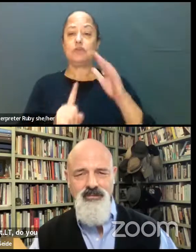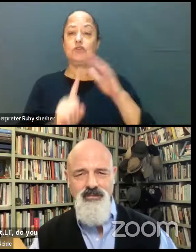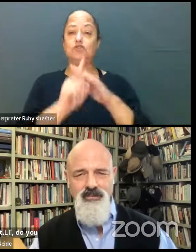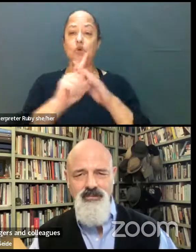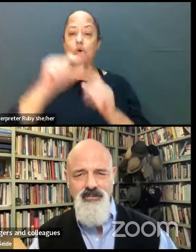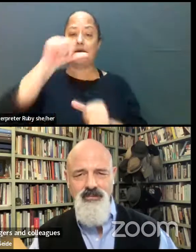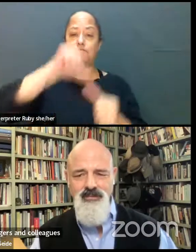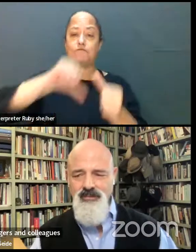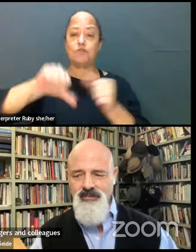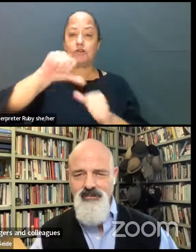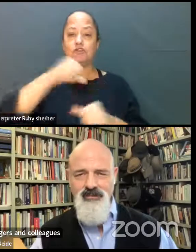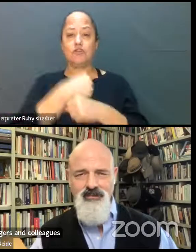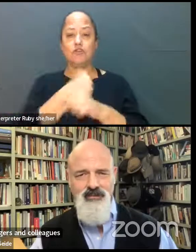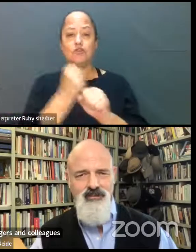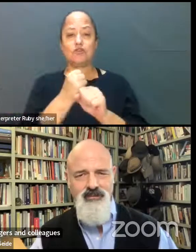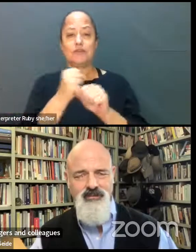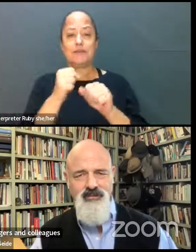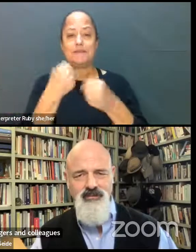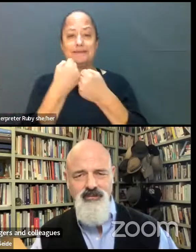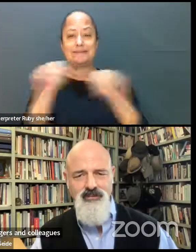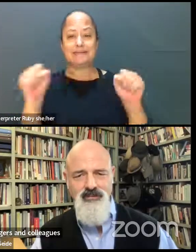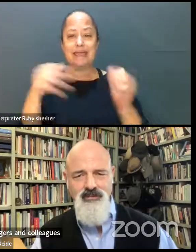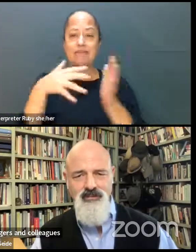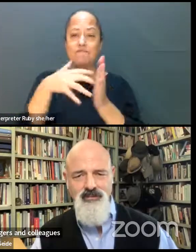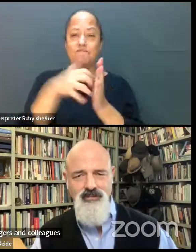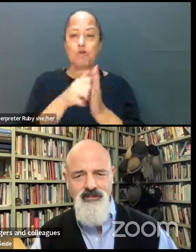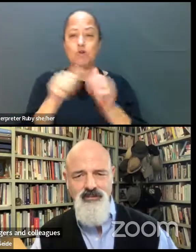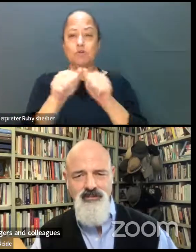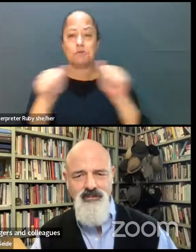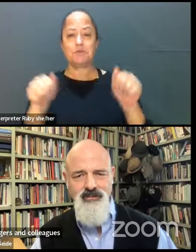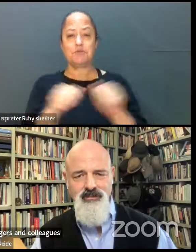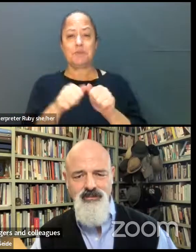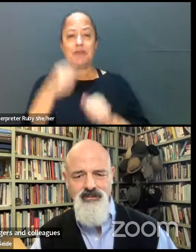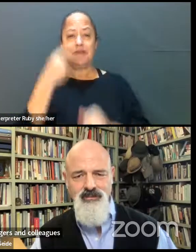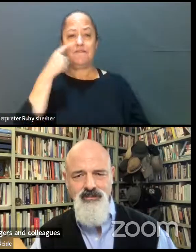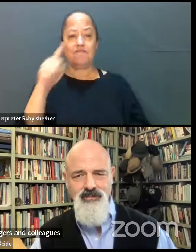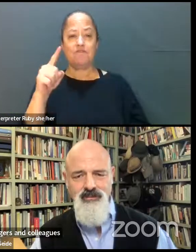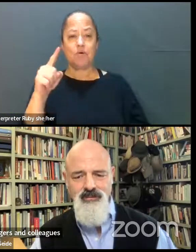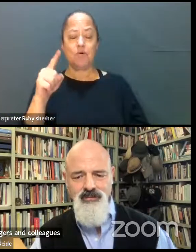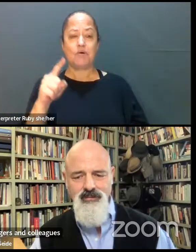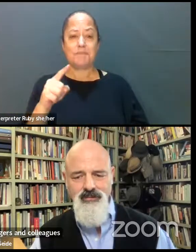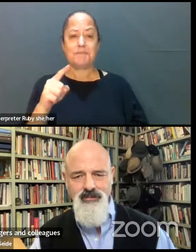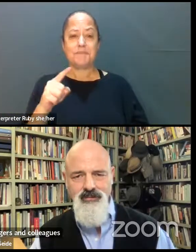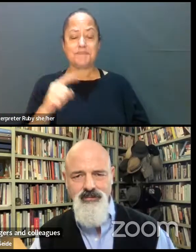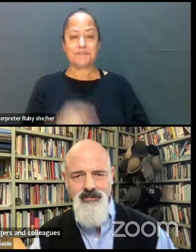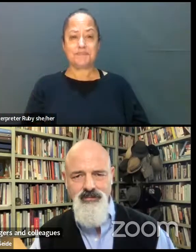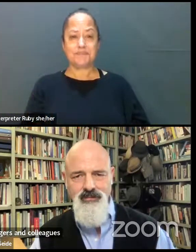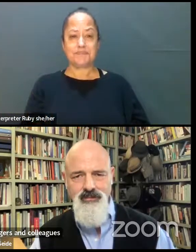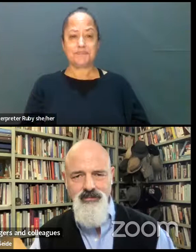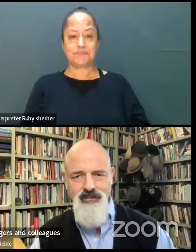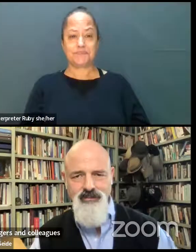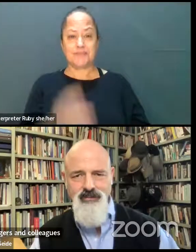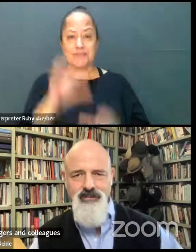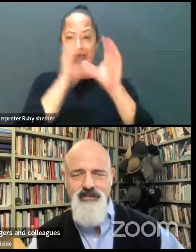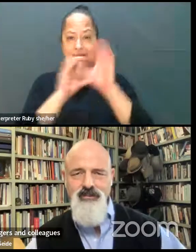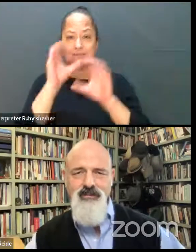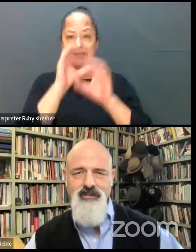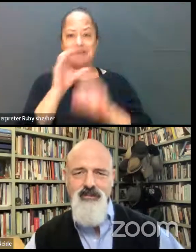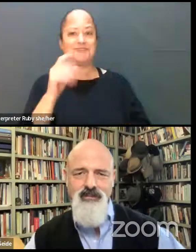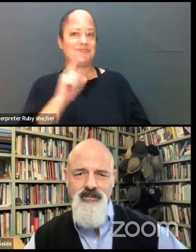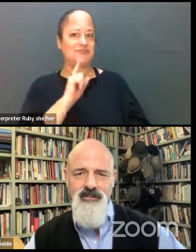other and create these safe kind of vulnerable spaces for the exploration? For sure.